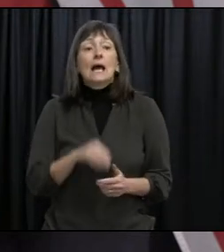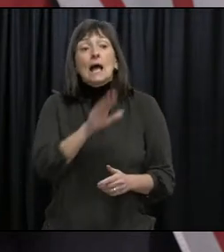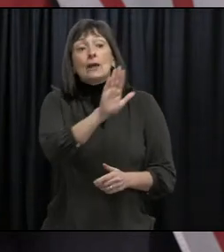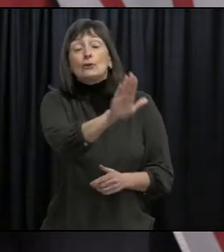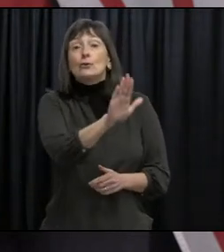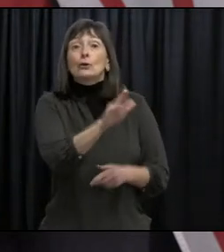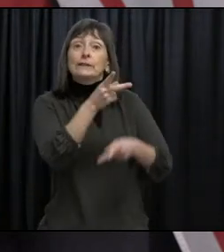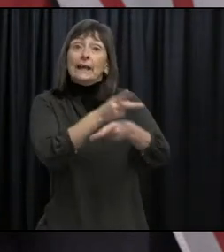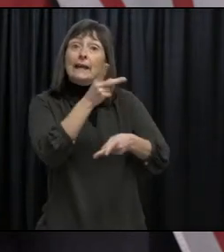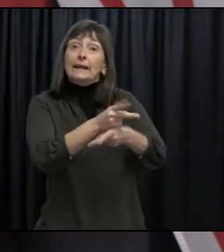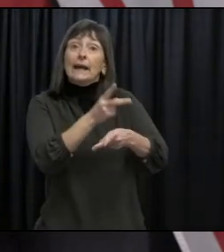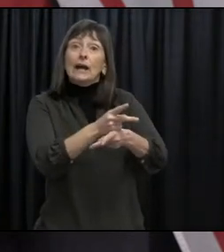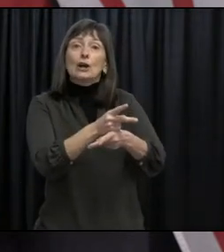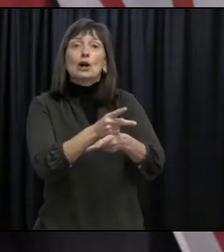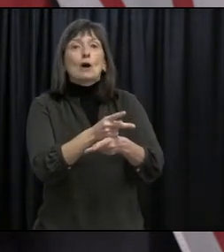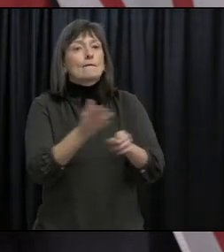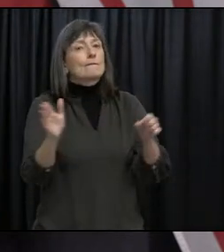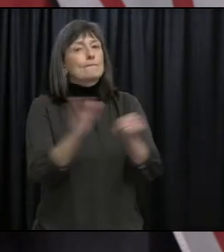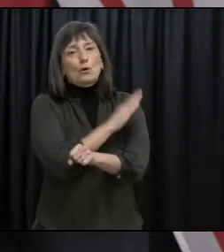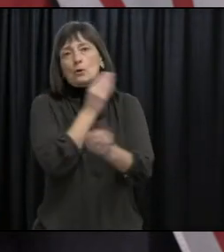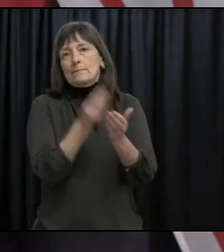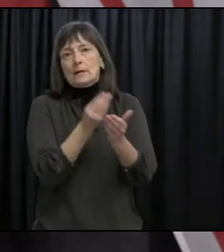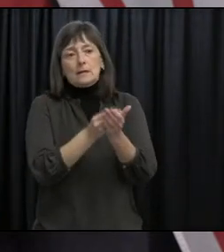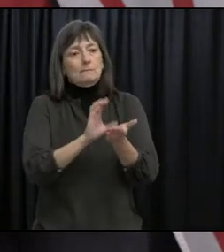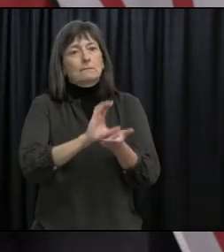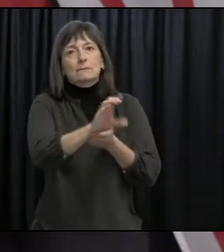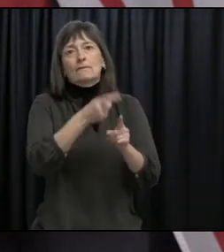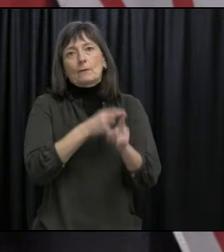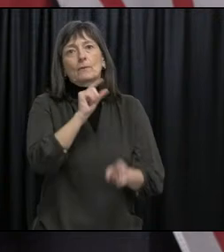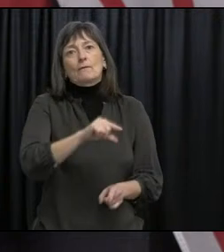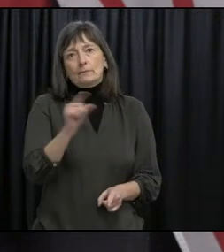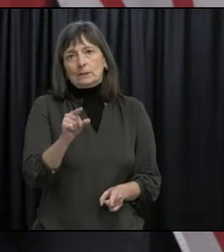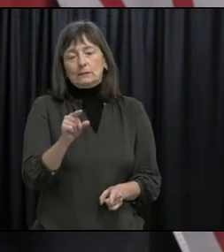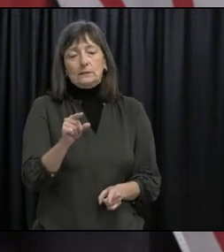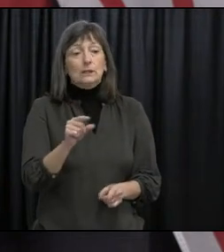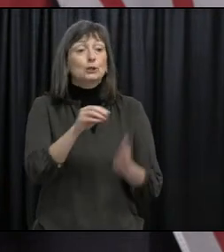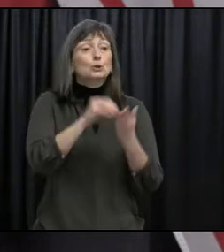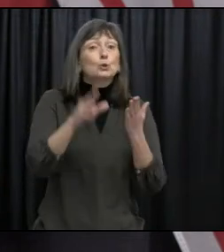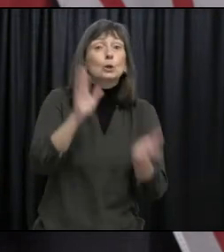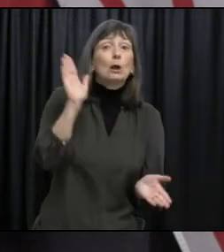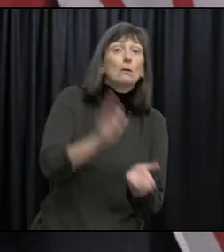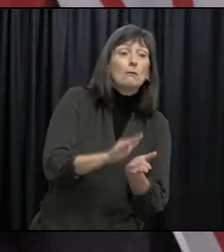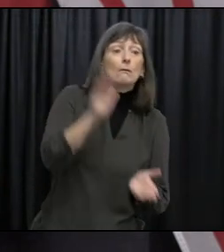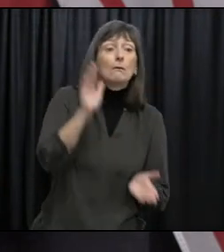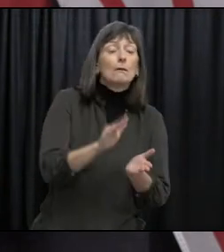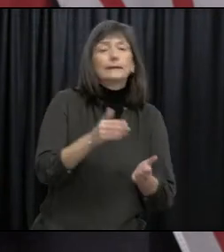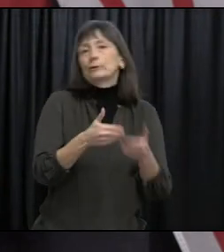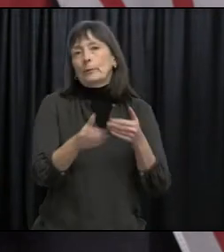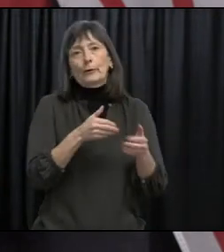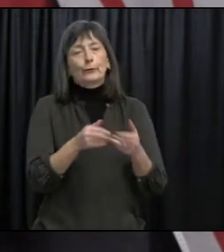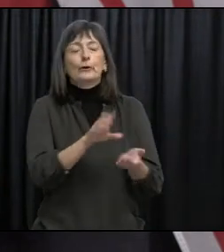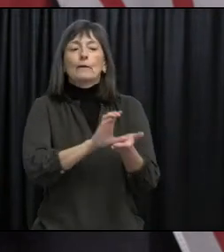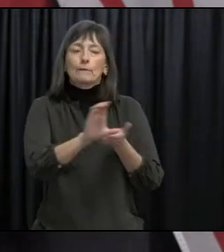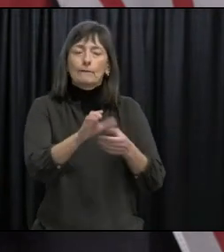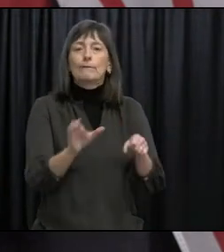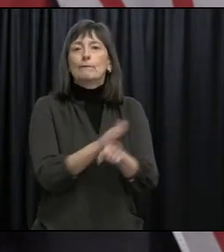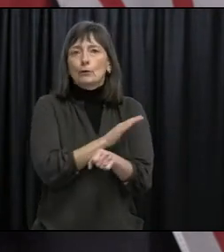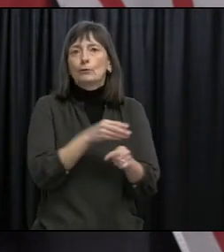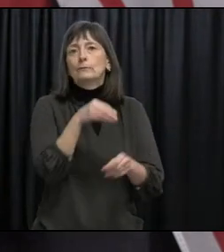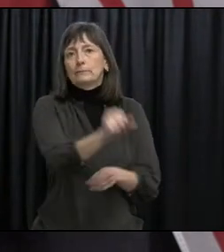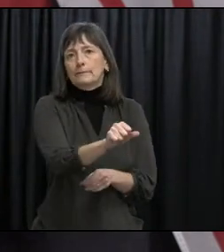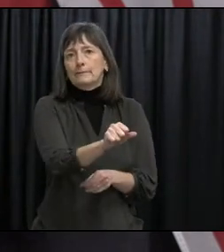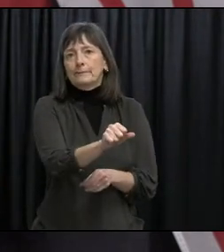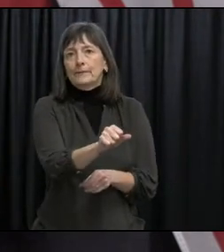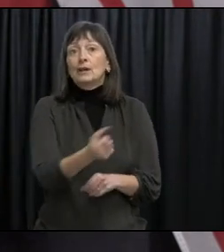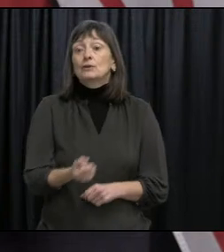full regular funding regardless of attendance levels. In closing, we have learned a lot since last year,